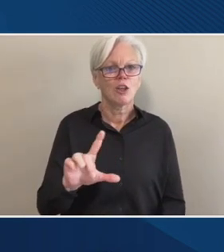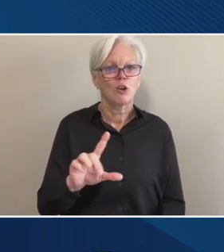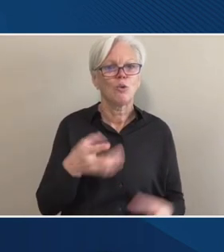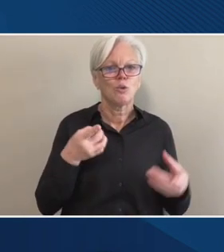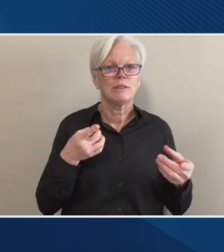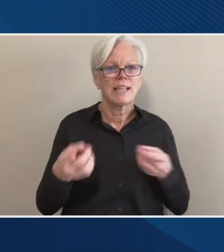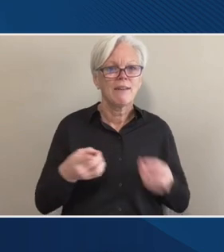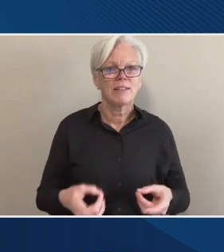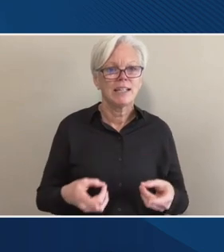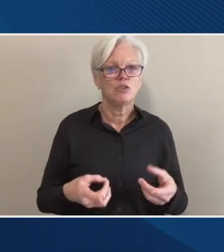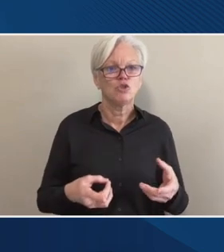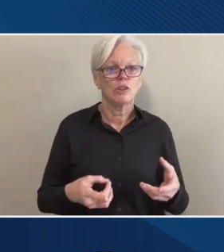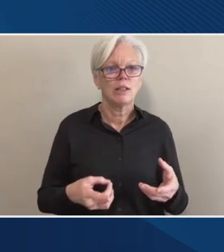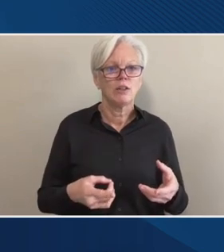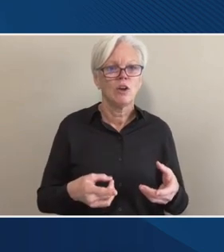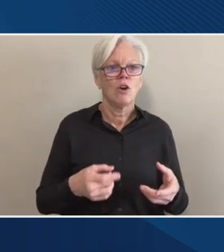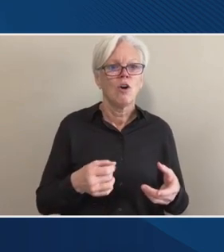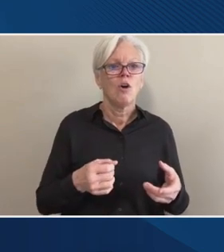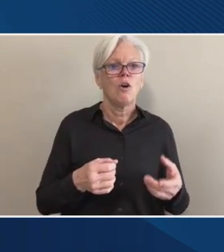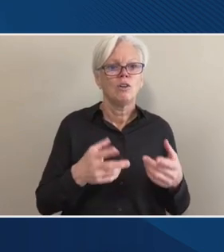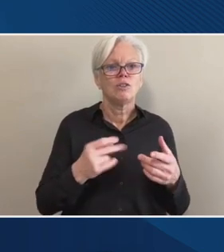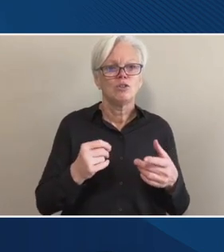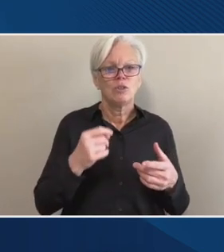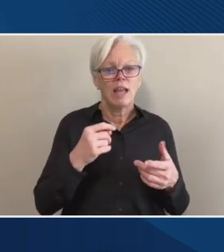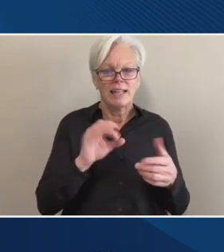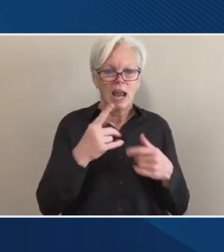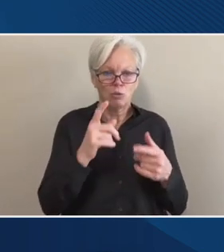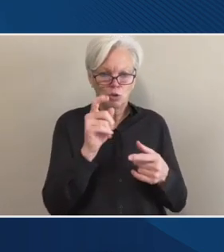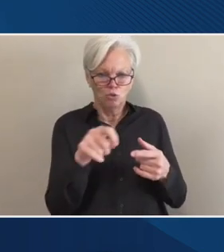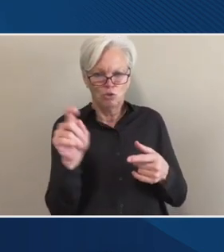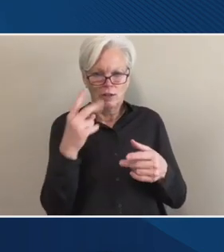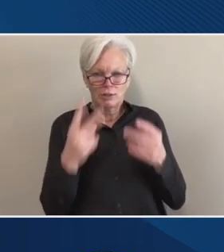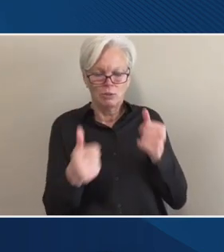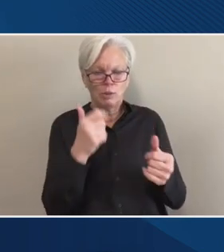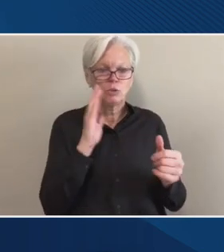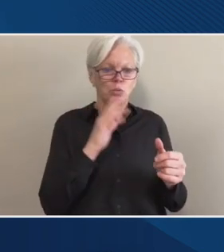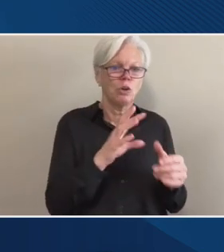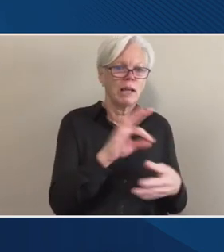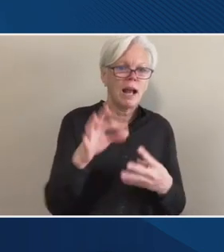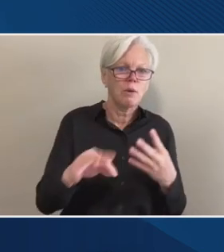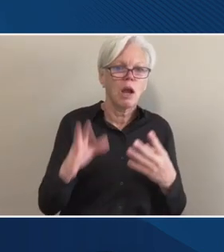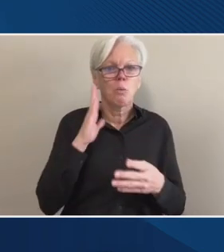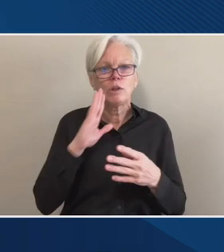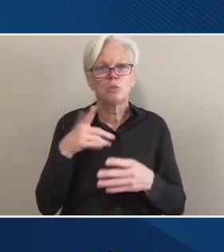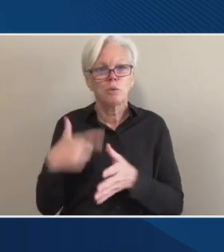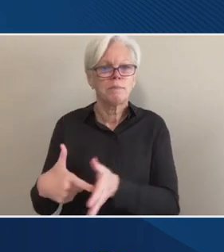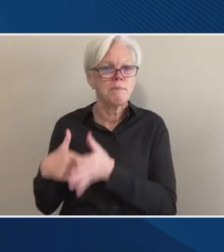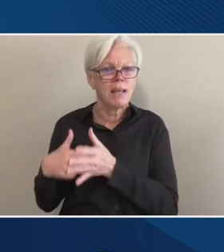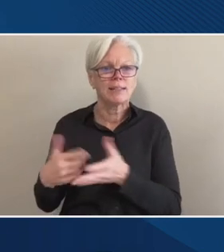checkbox red lines to determine what of these will be optional and which one of these would be mandatory?